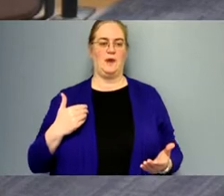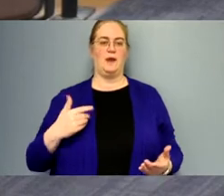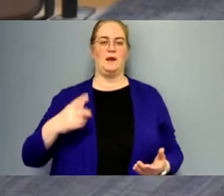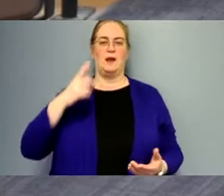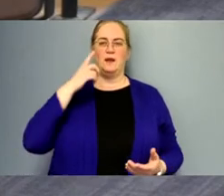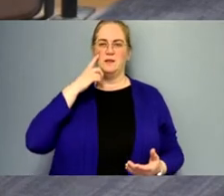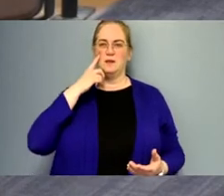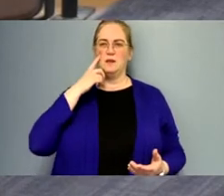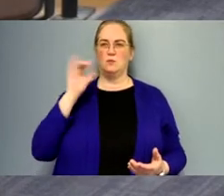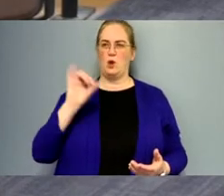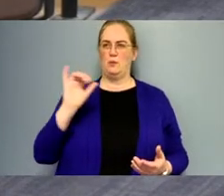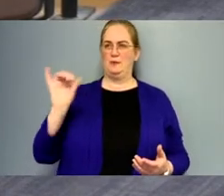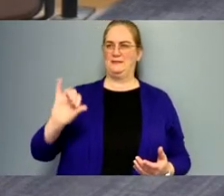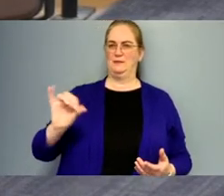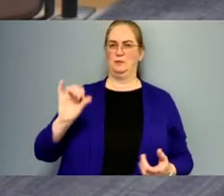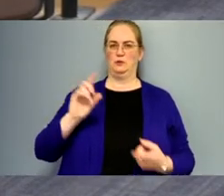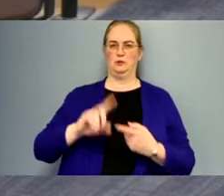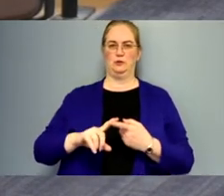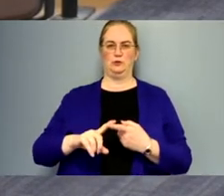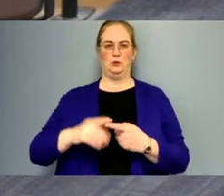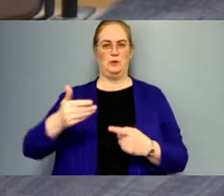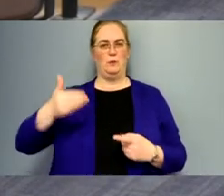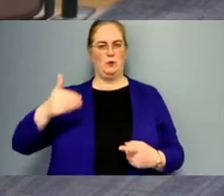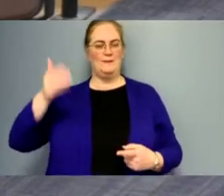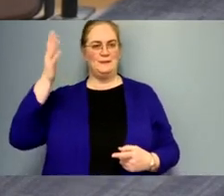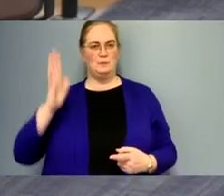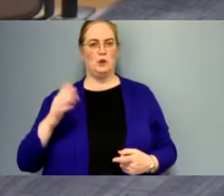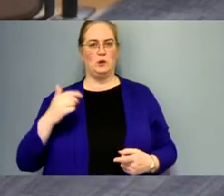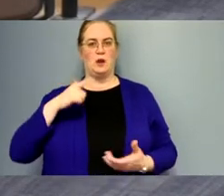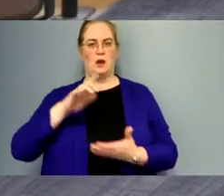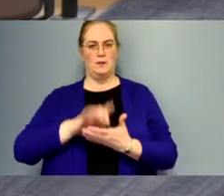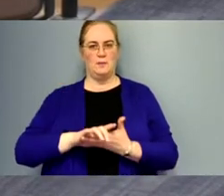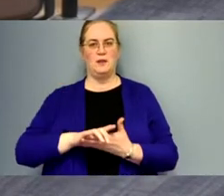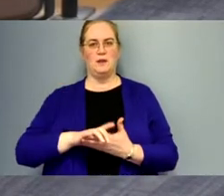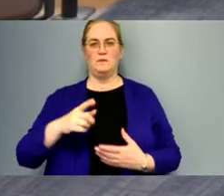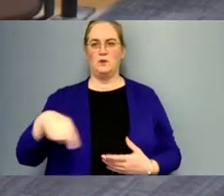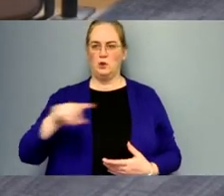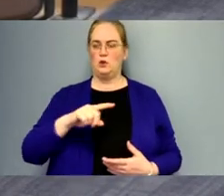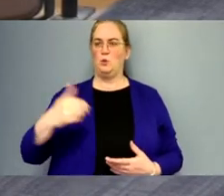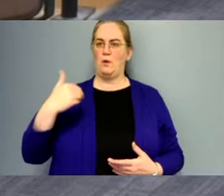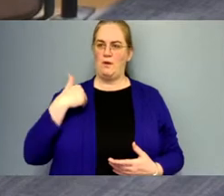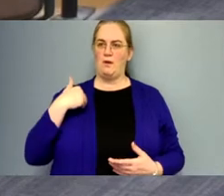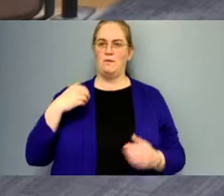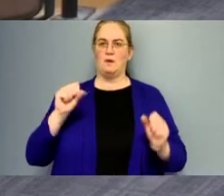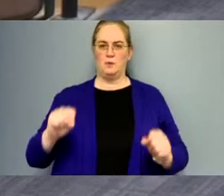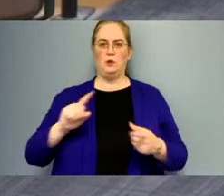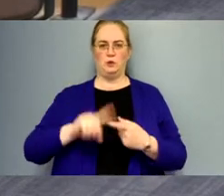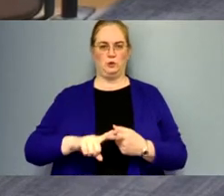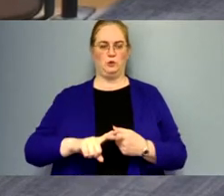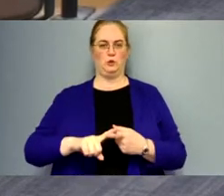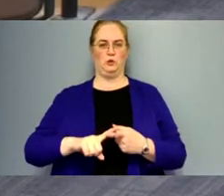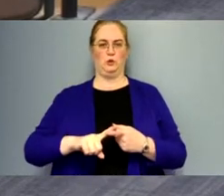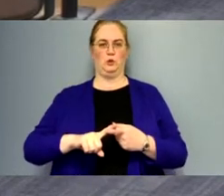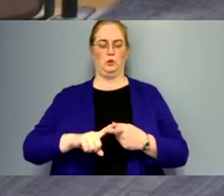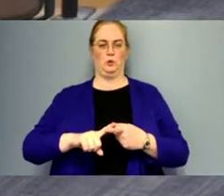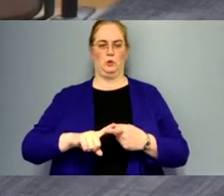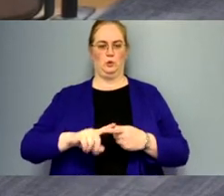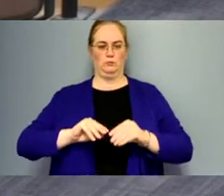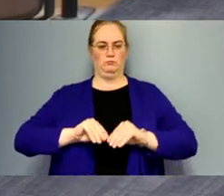probably similar to the of the previous speakers i believe that you have ability to enact actions